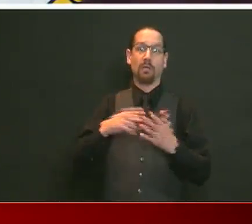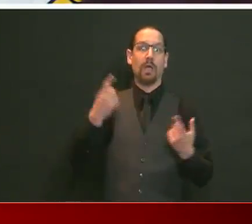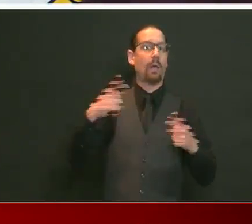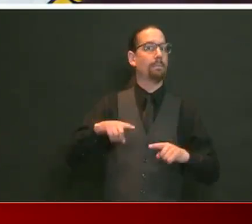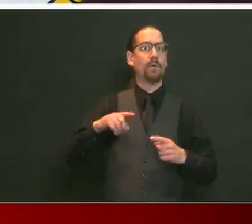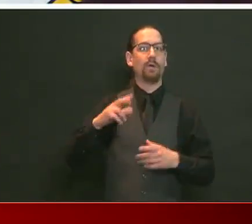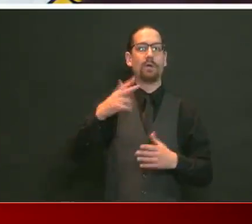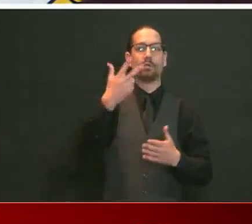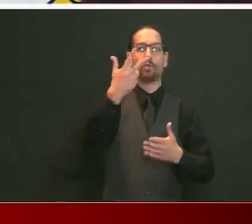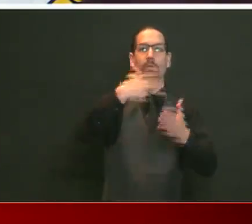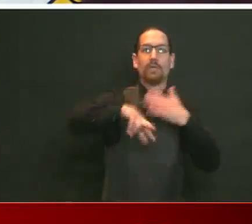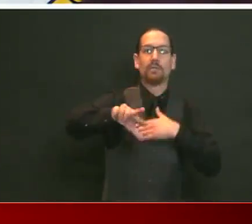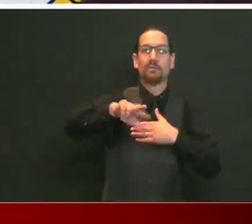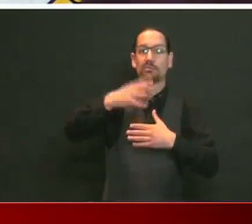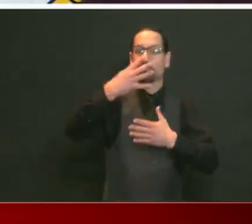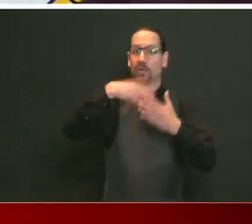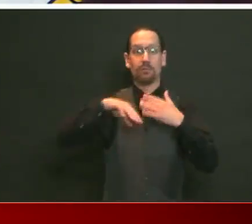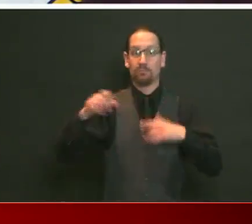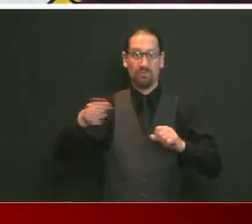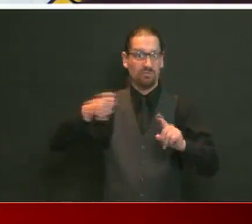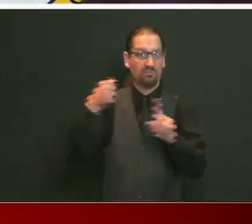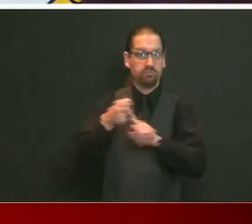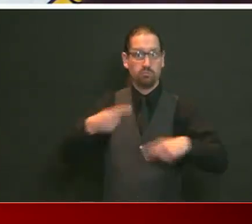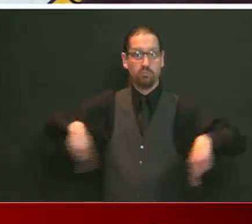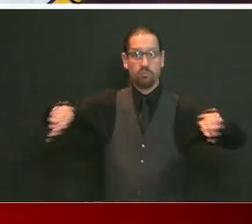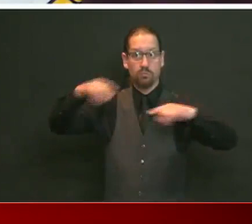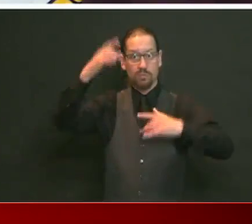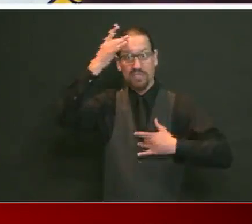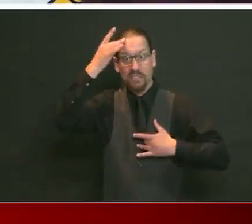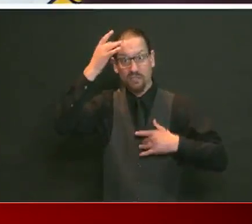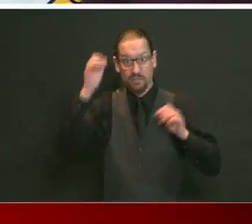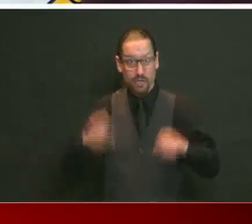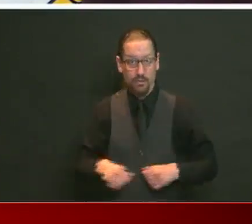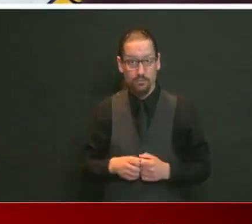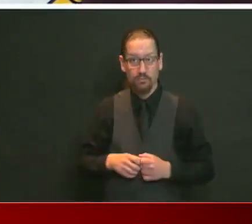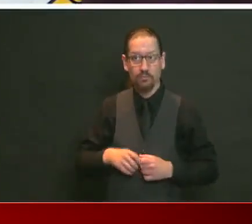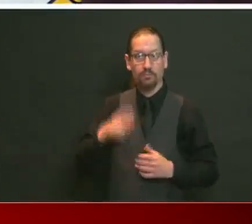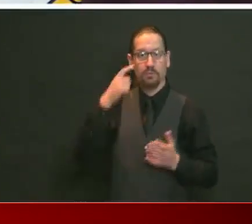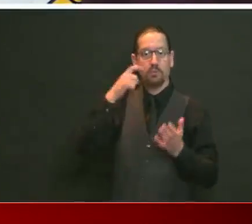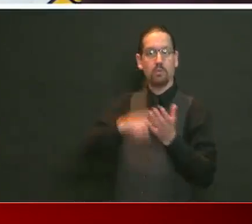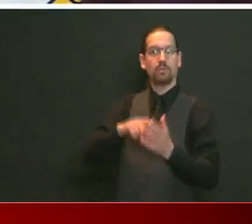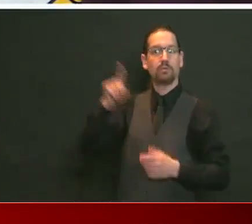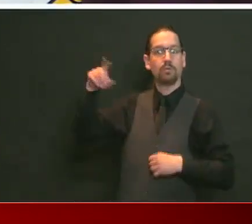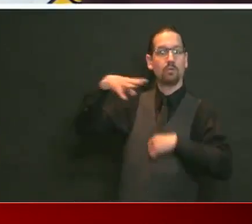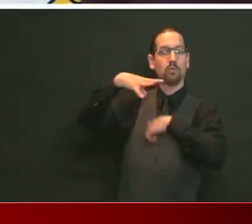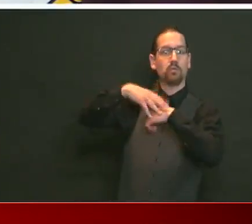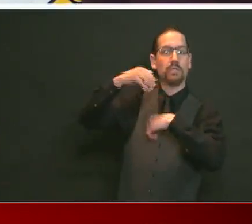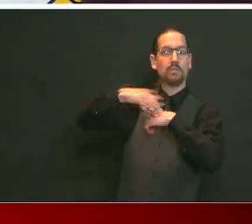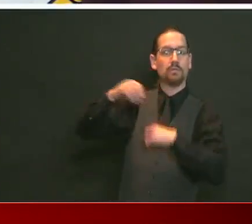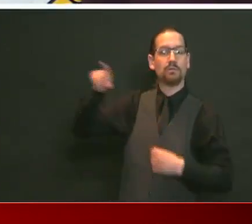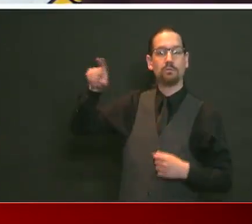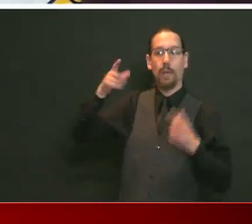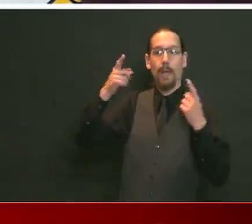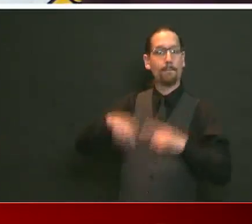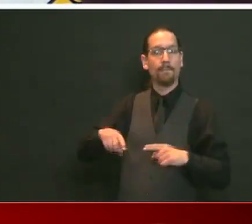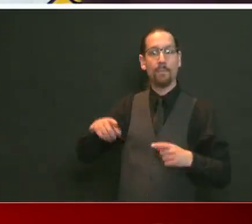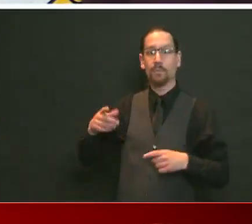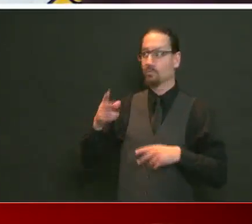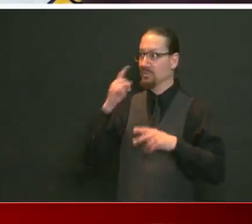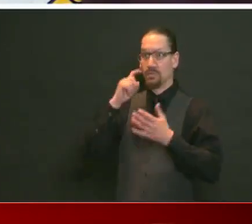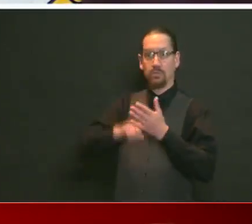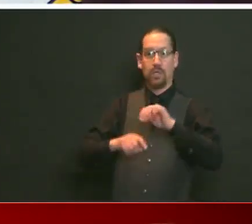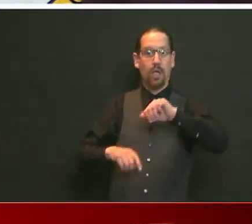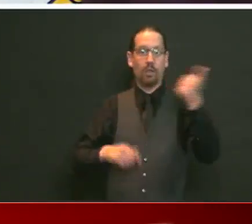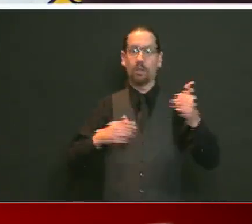Sweden. Look at what happens in other communities, in the country or around the world. You don't follow the rules,